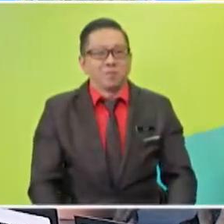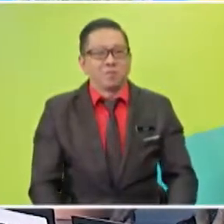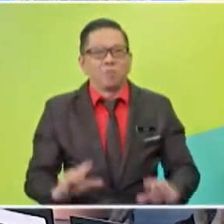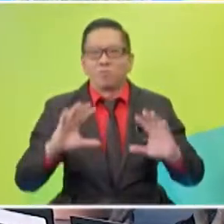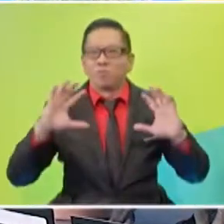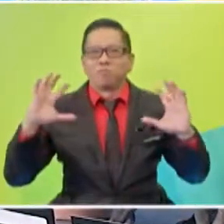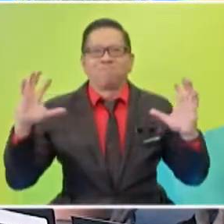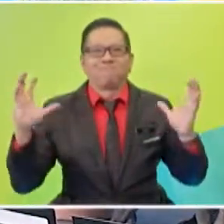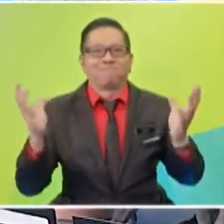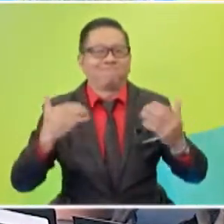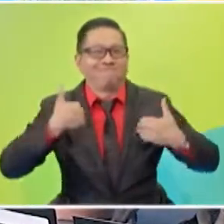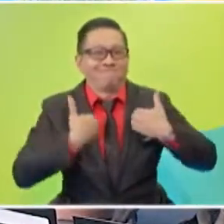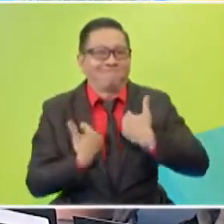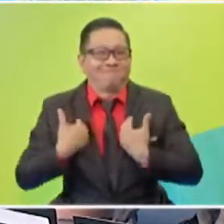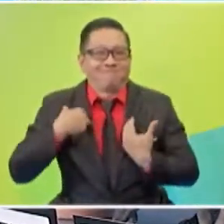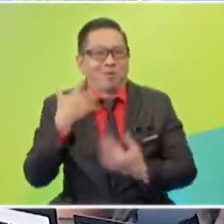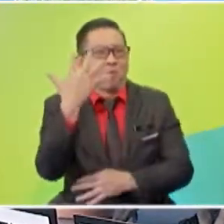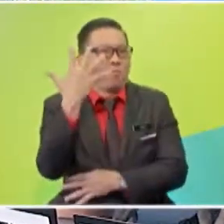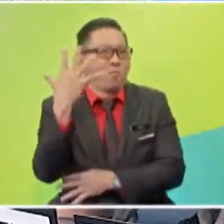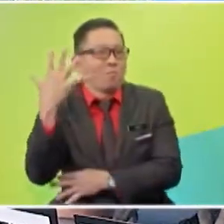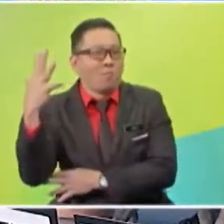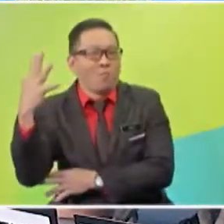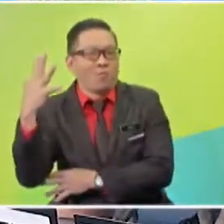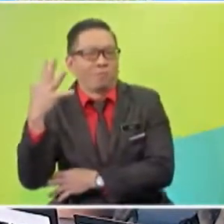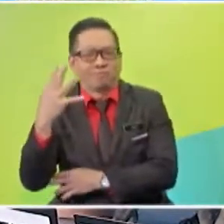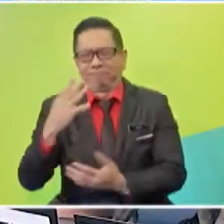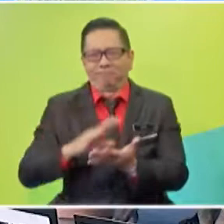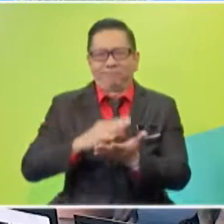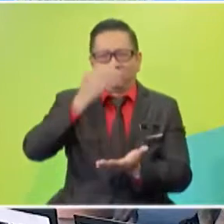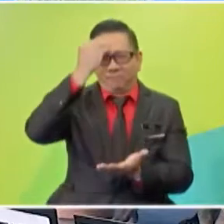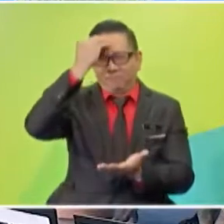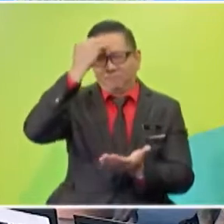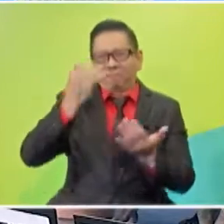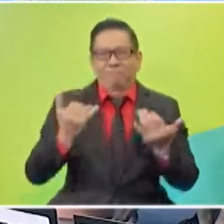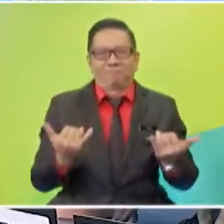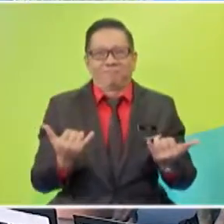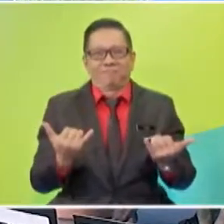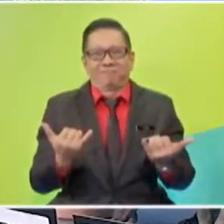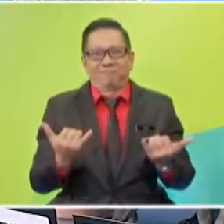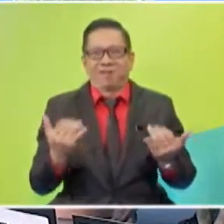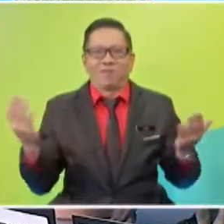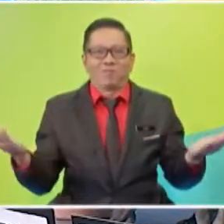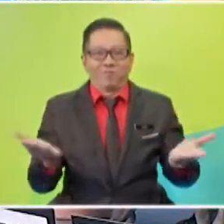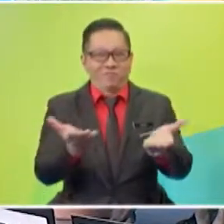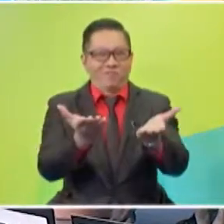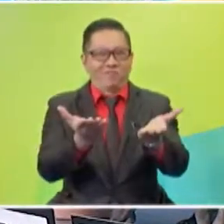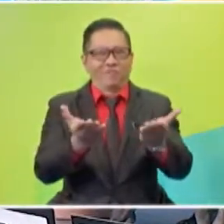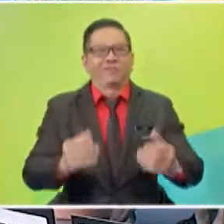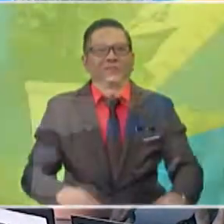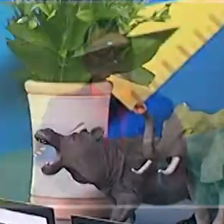many animals and also some plants. Hmm, what are we learning today? But before that, let's have a look at our teacher's profile.